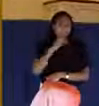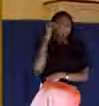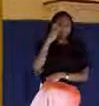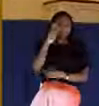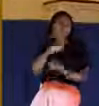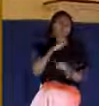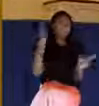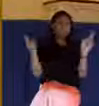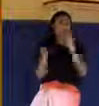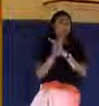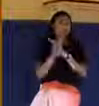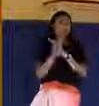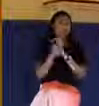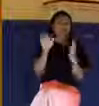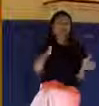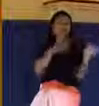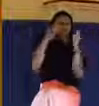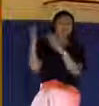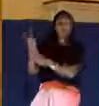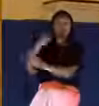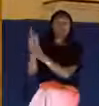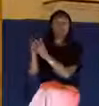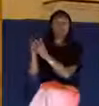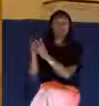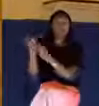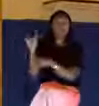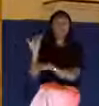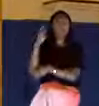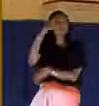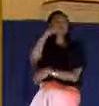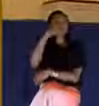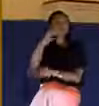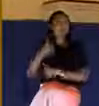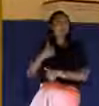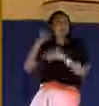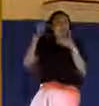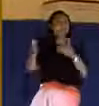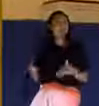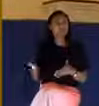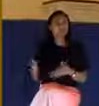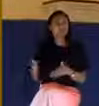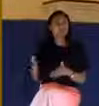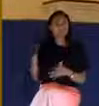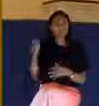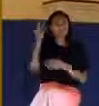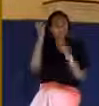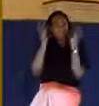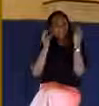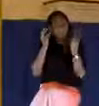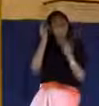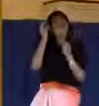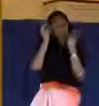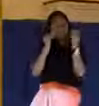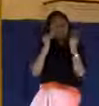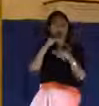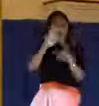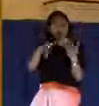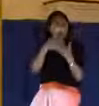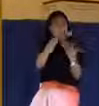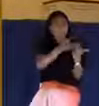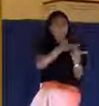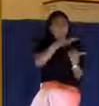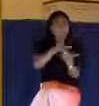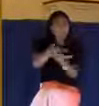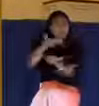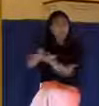repent and turn to him? Are you like the Roman soldier who is putting together all the evidence of Christ and you come to the conclusion that